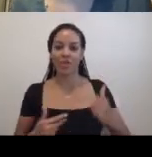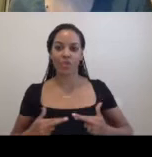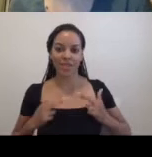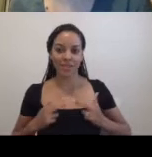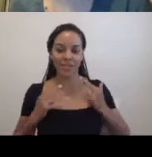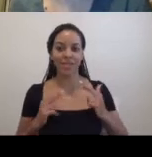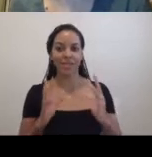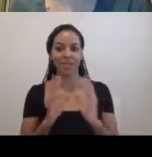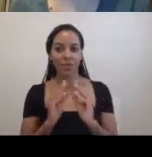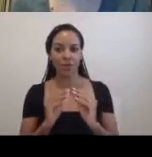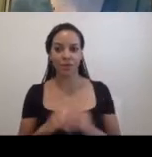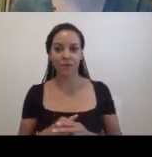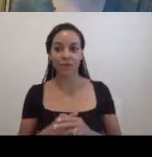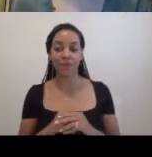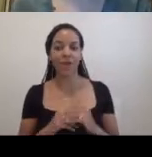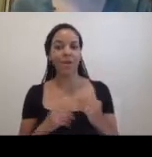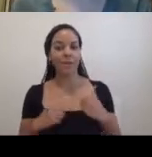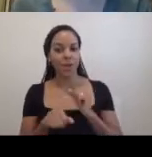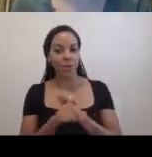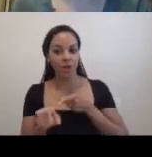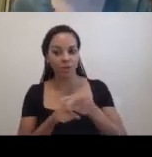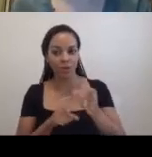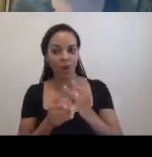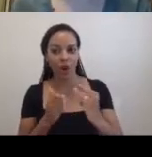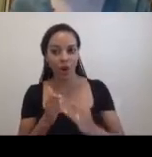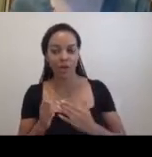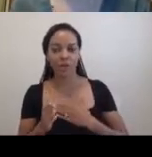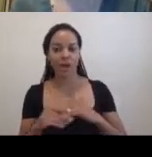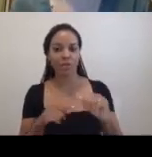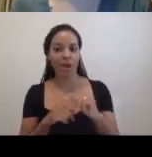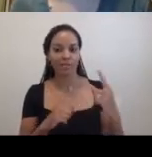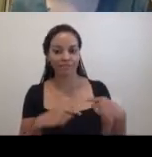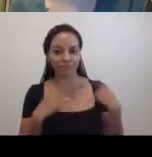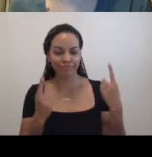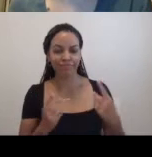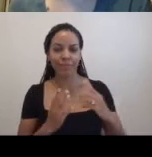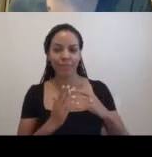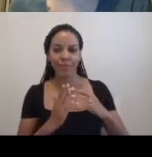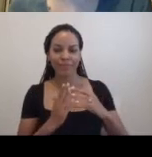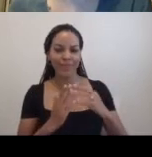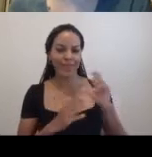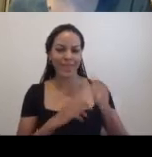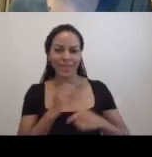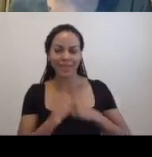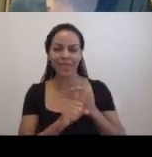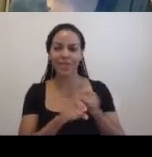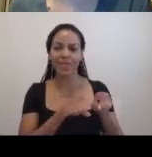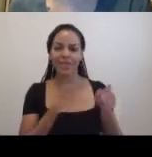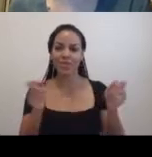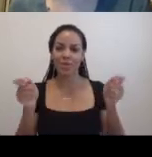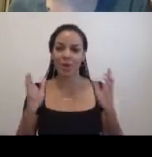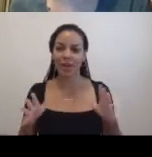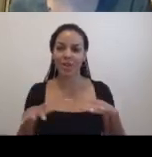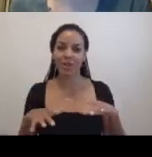As an art worker whose curatorial interest and professional practice has led me through over 10 years as Director, Founder of International